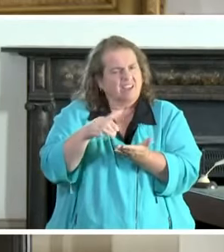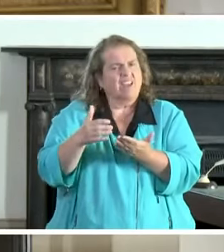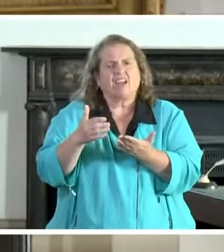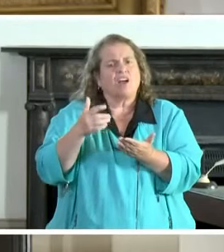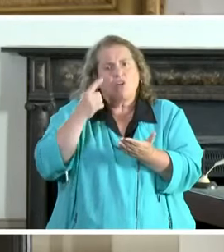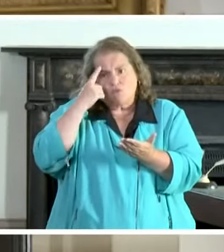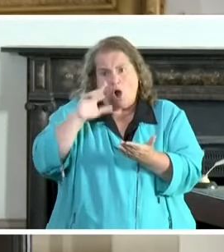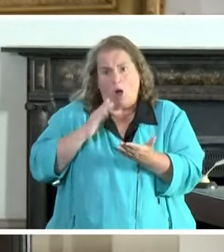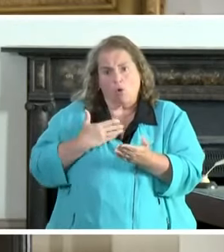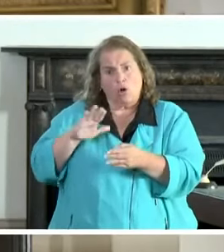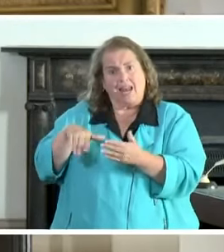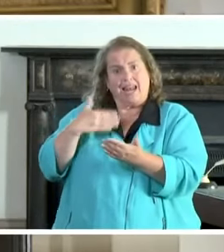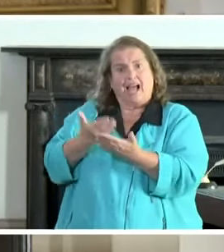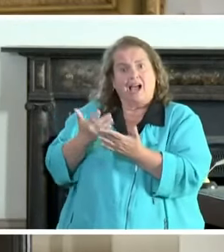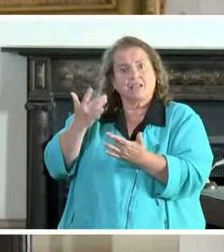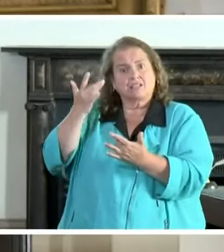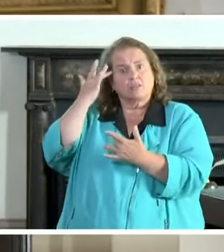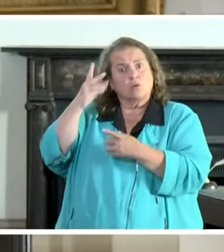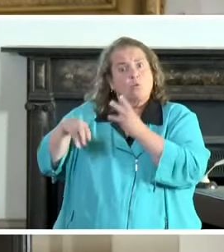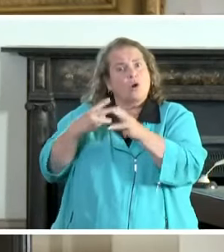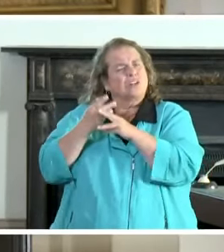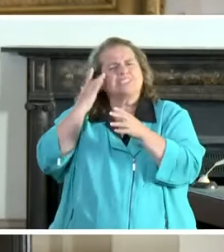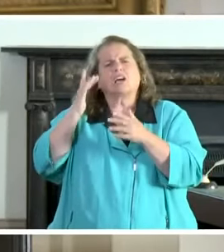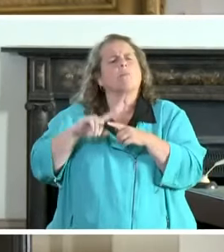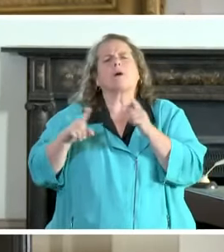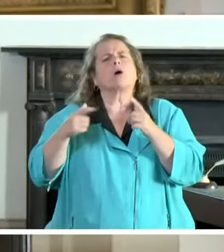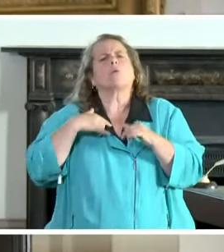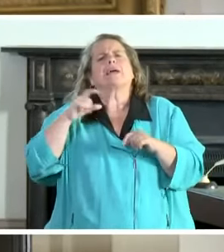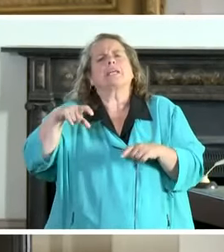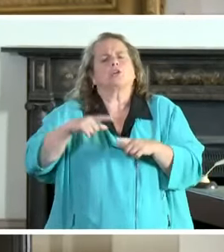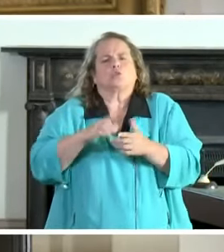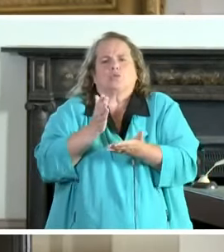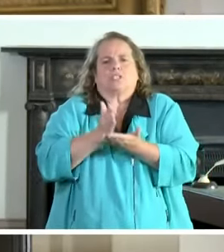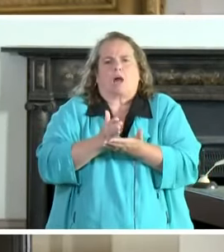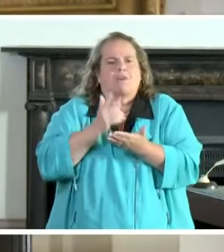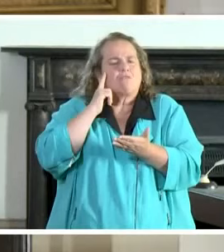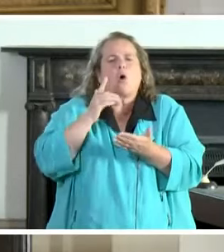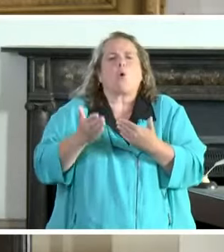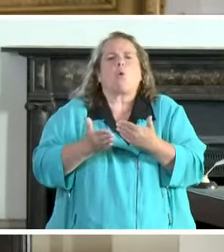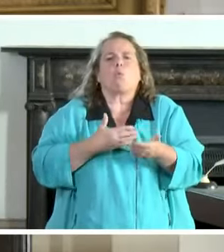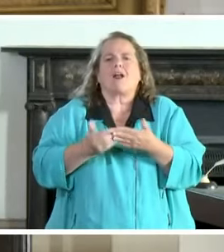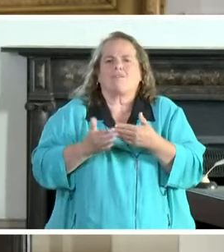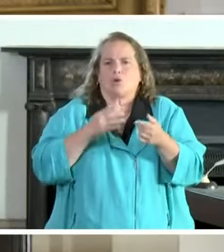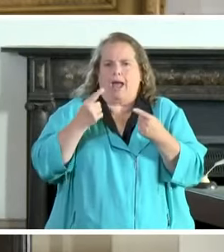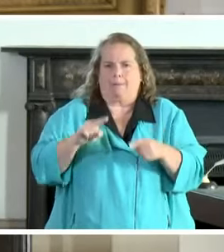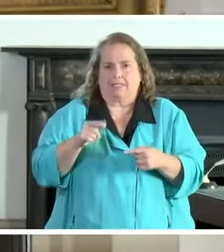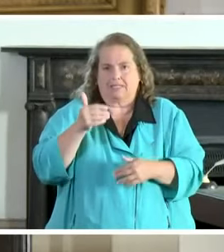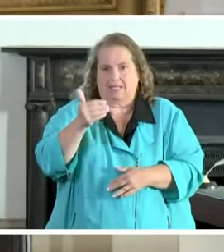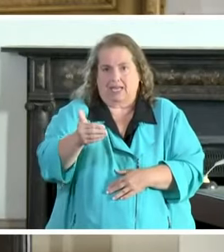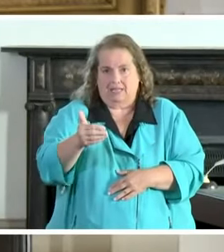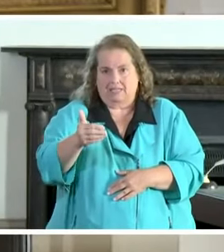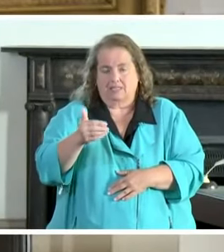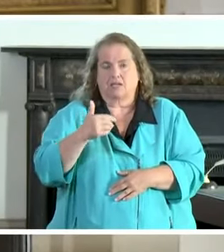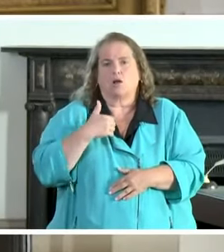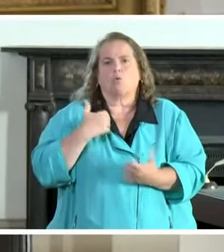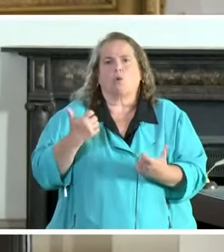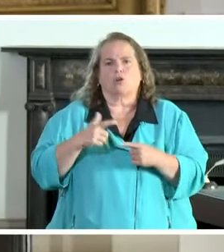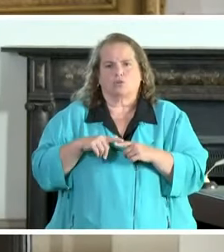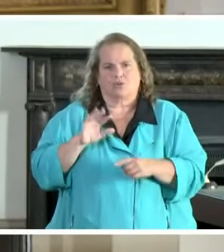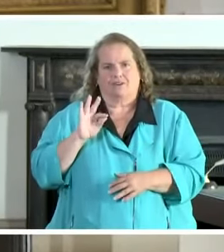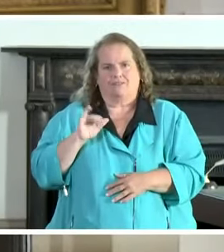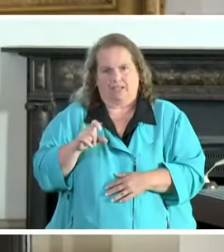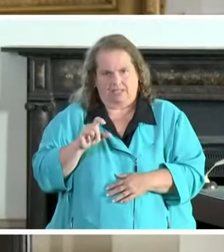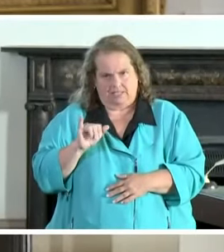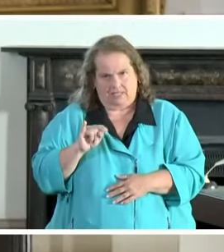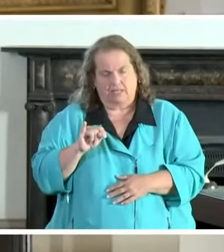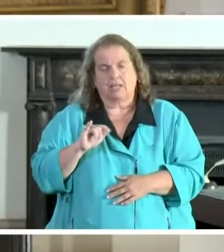but for for for whatever happens next that we fixed it not just in my lifetime but in the very short term we have